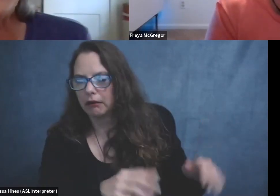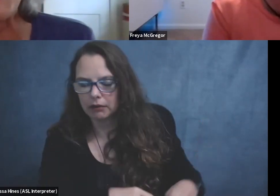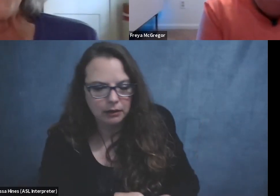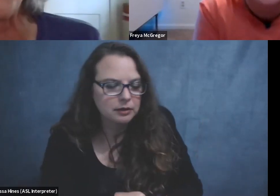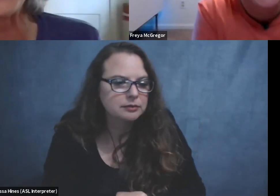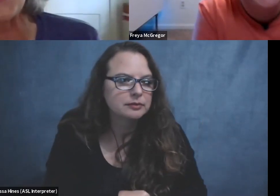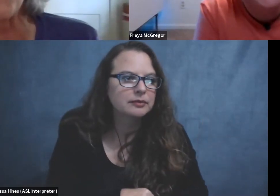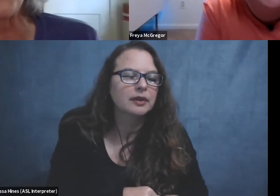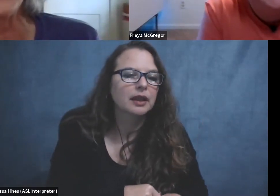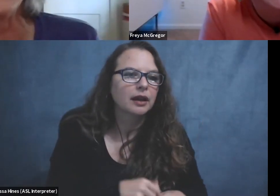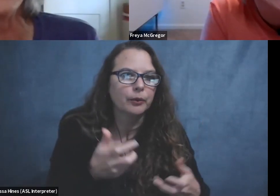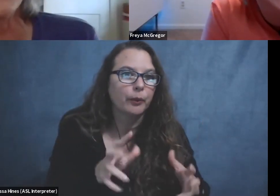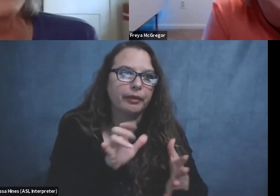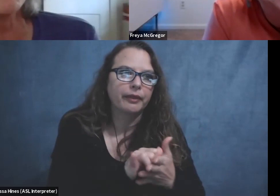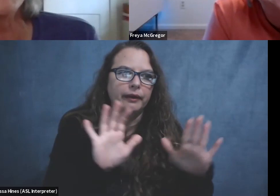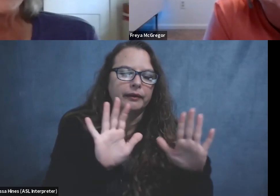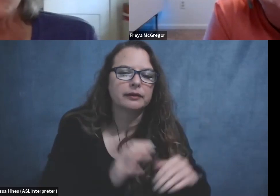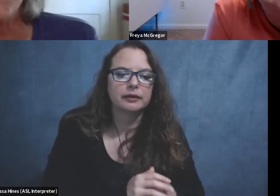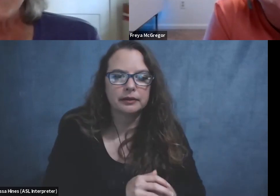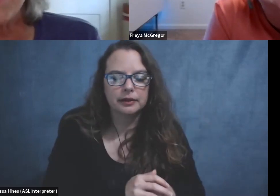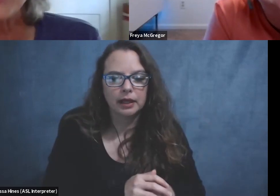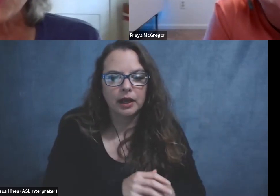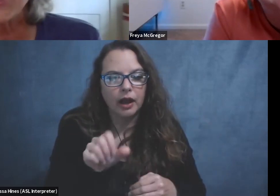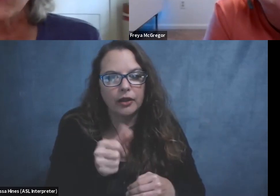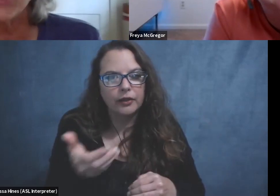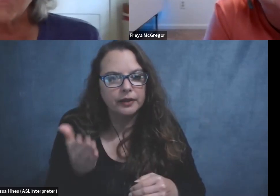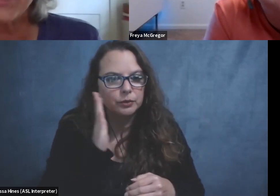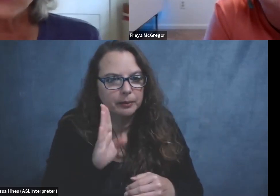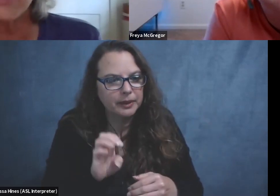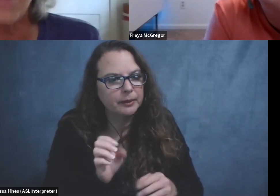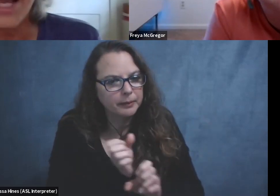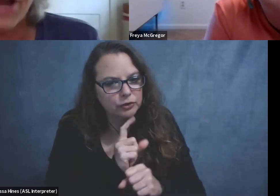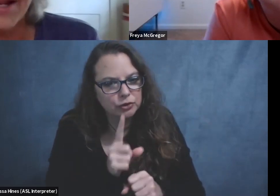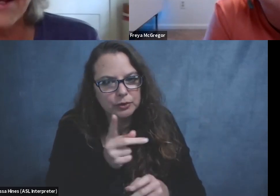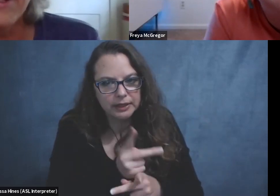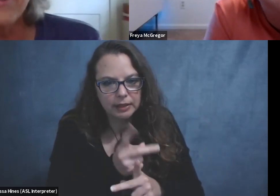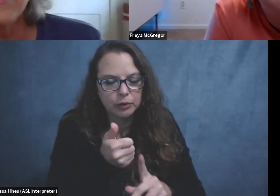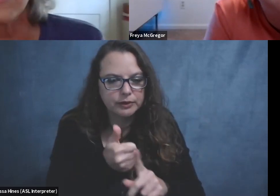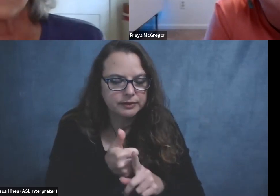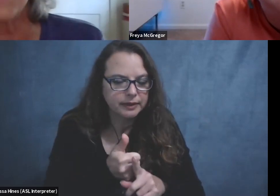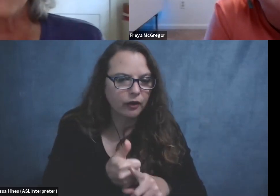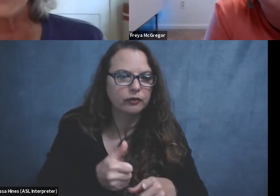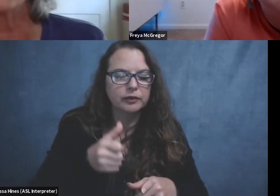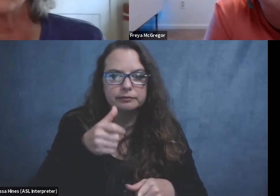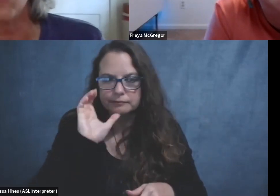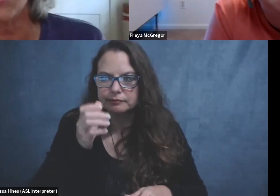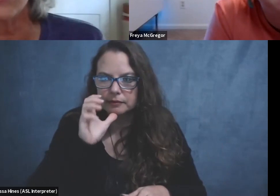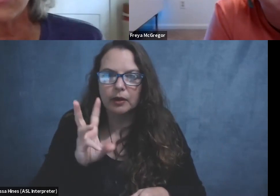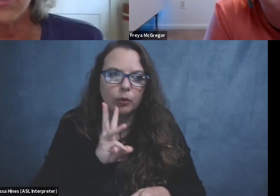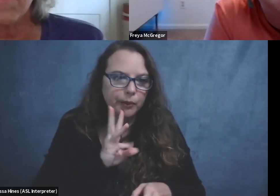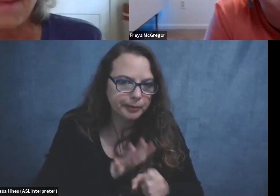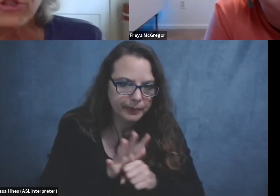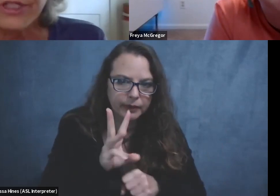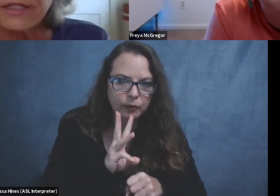And, um, so other things would be to make sure that you're keeping yourself hydrated, um, and that you